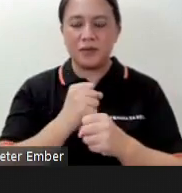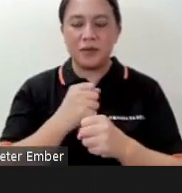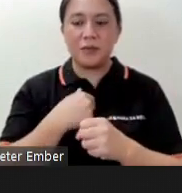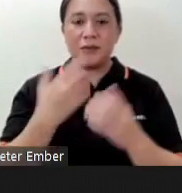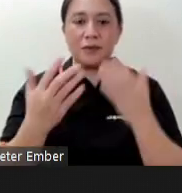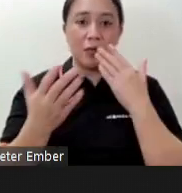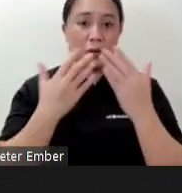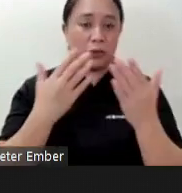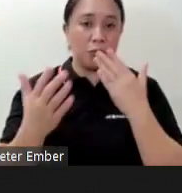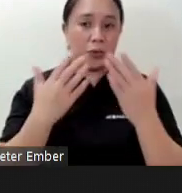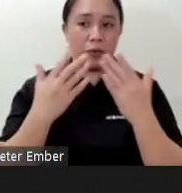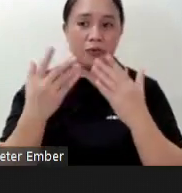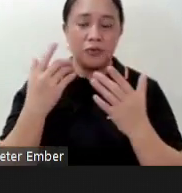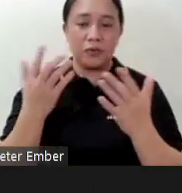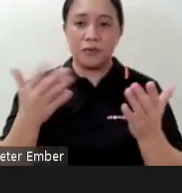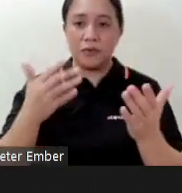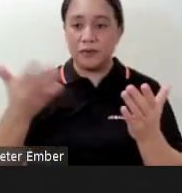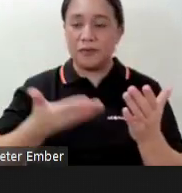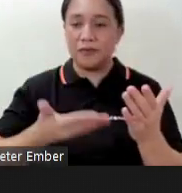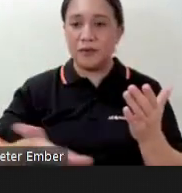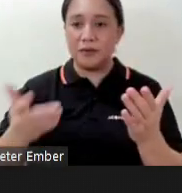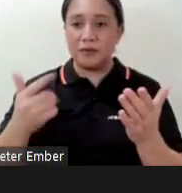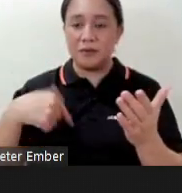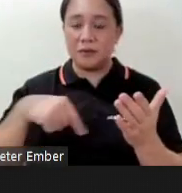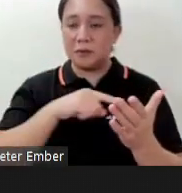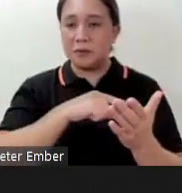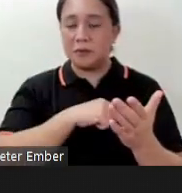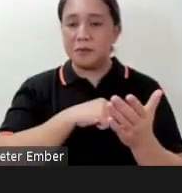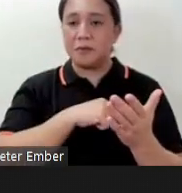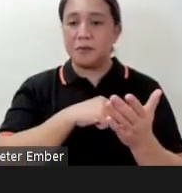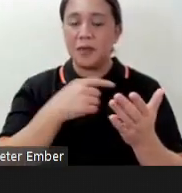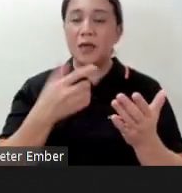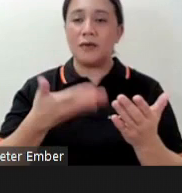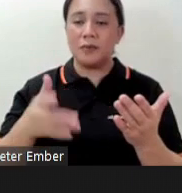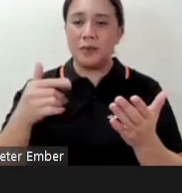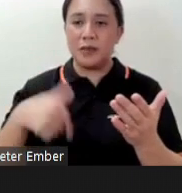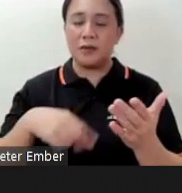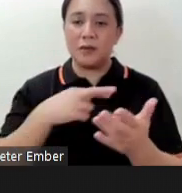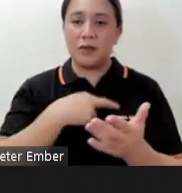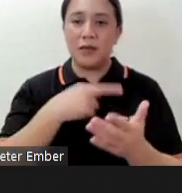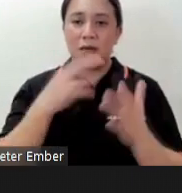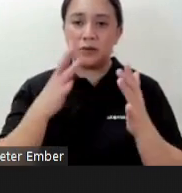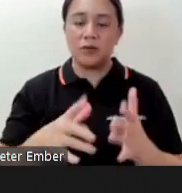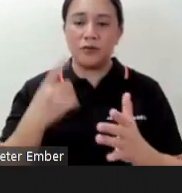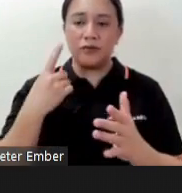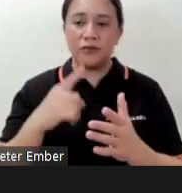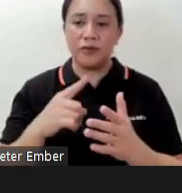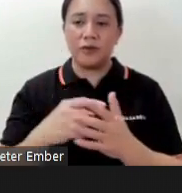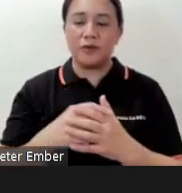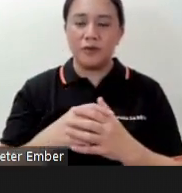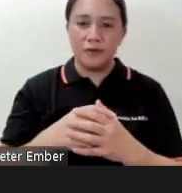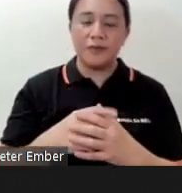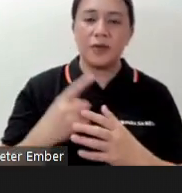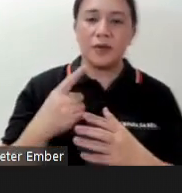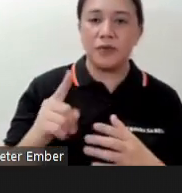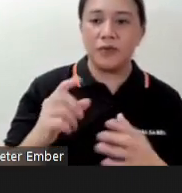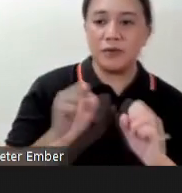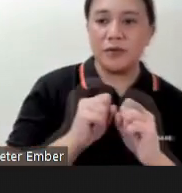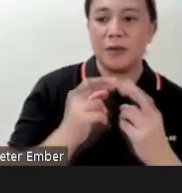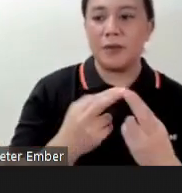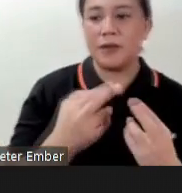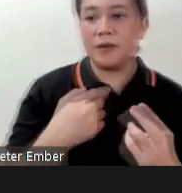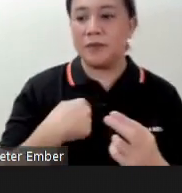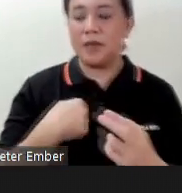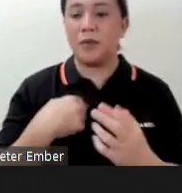thank you also for having me here and being a reactor for this webinar and gusto ko